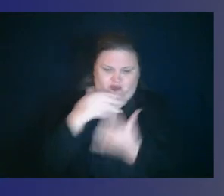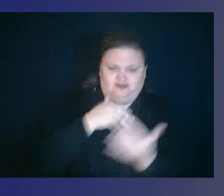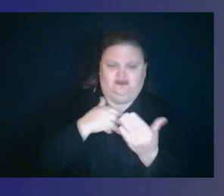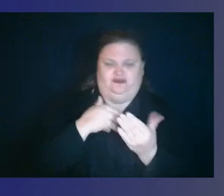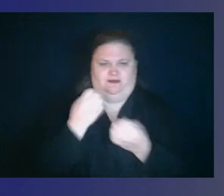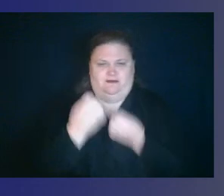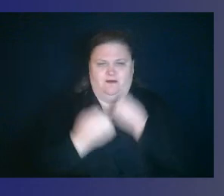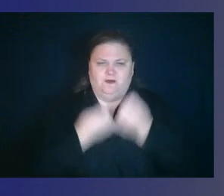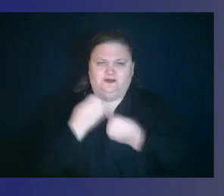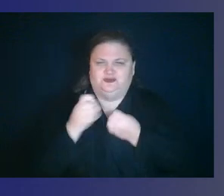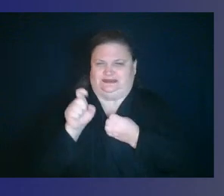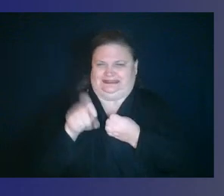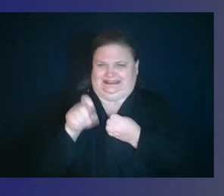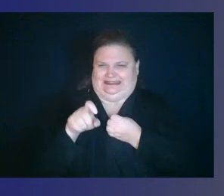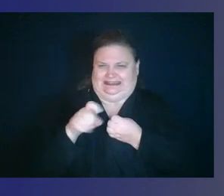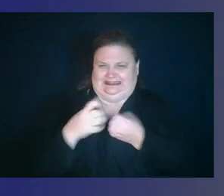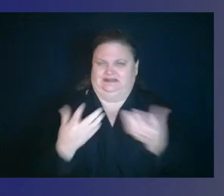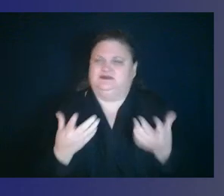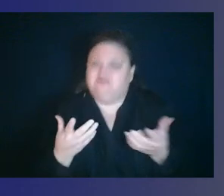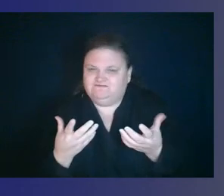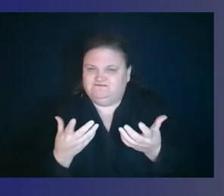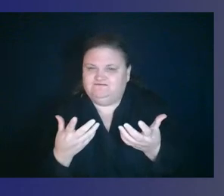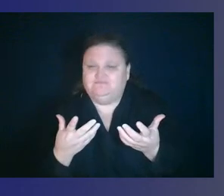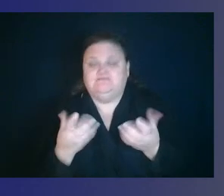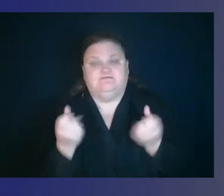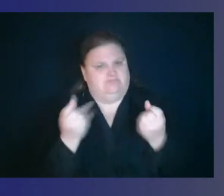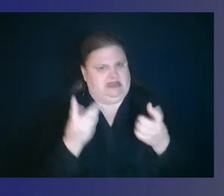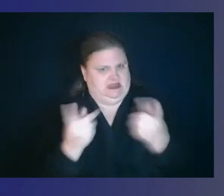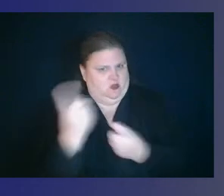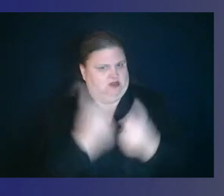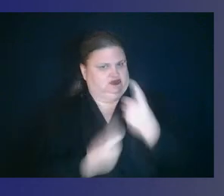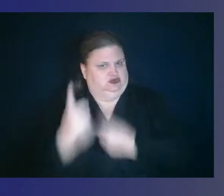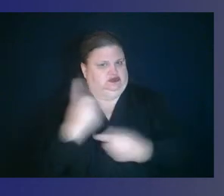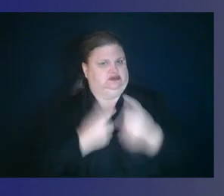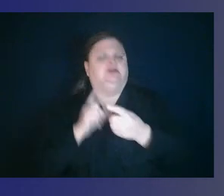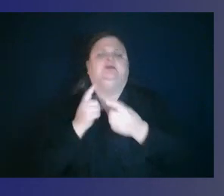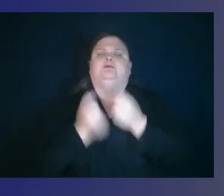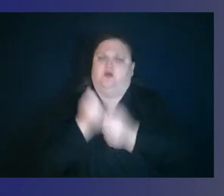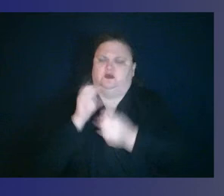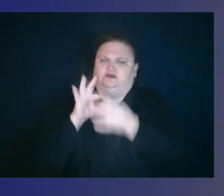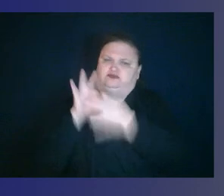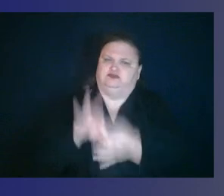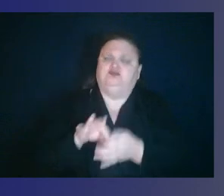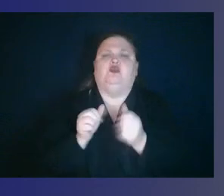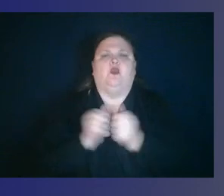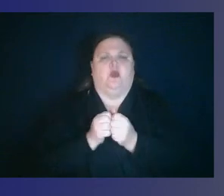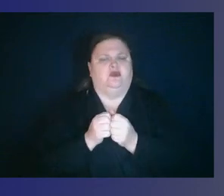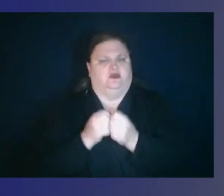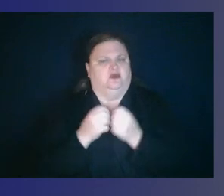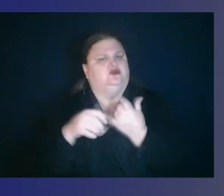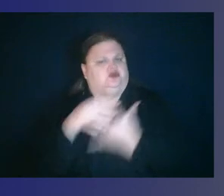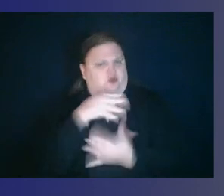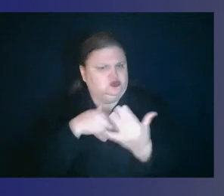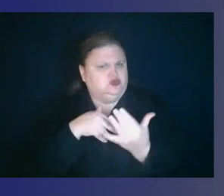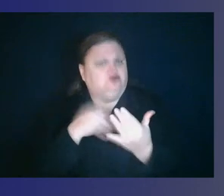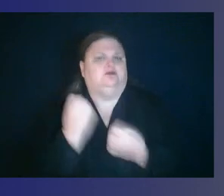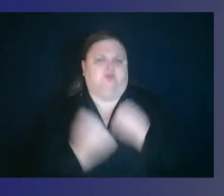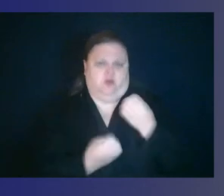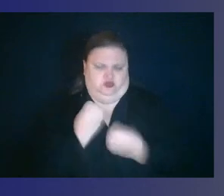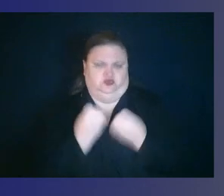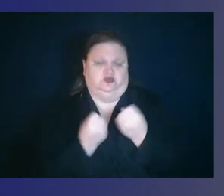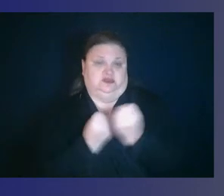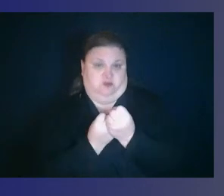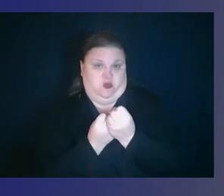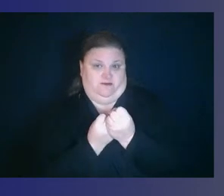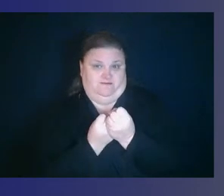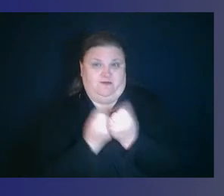from folks. Mainly, most of them were around social, emotional supports for students. So I'd love to hear from each of you, and then we'll close out